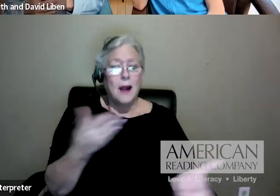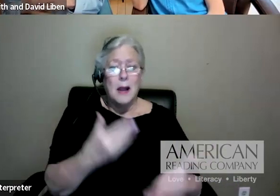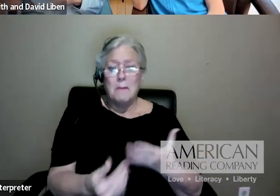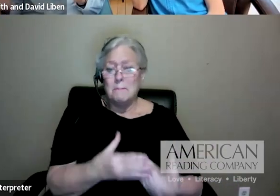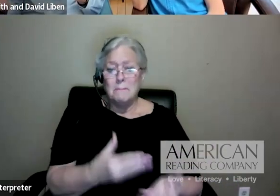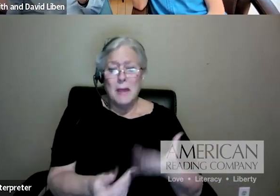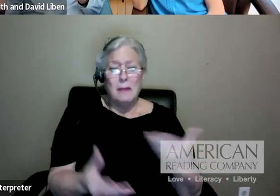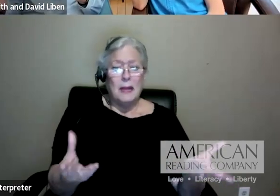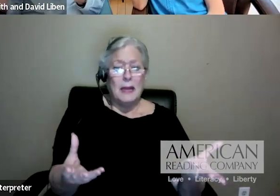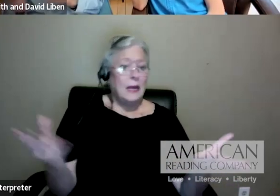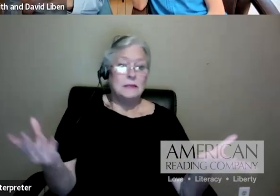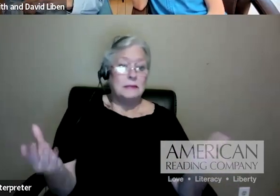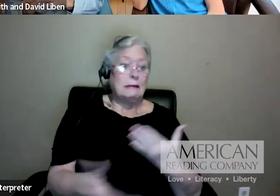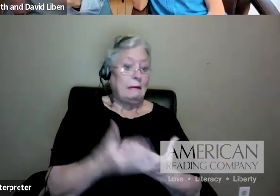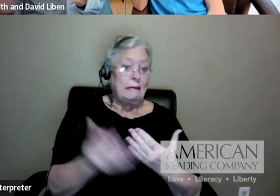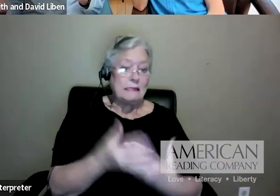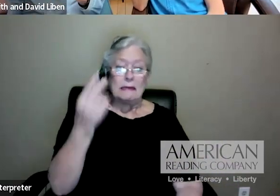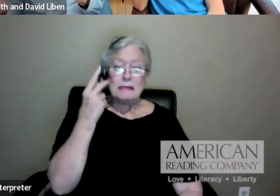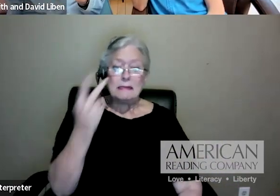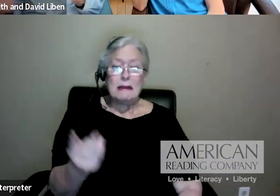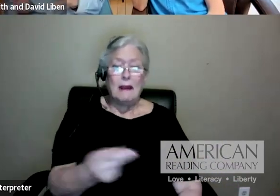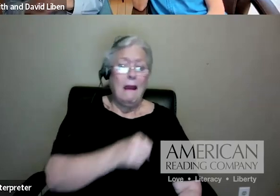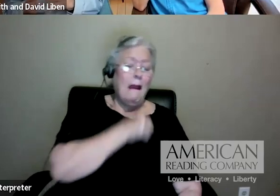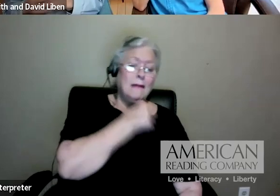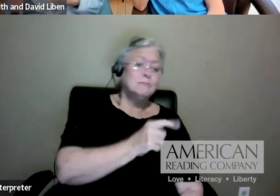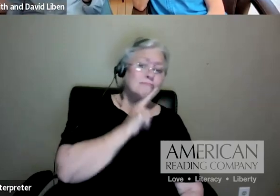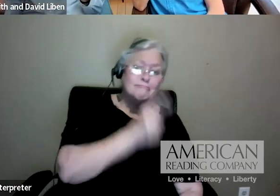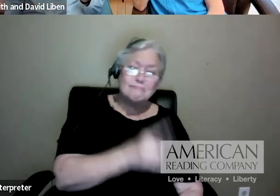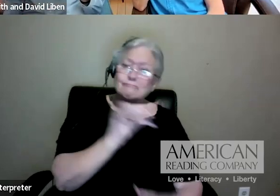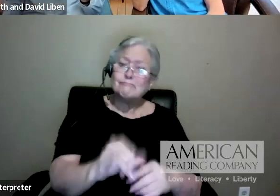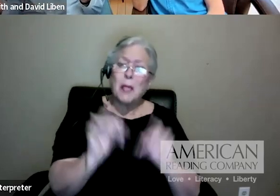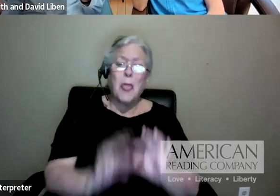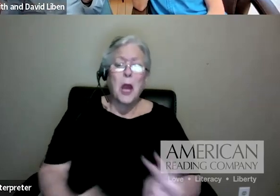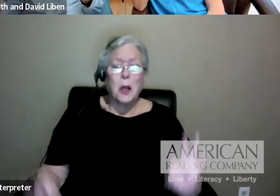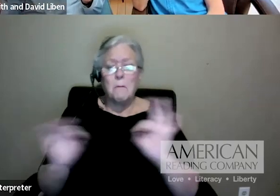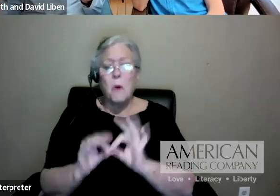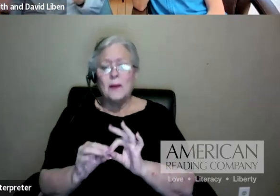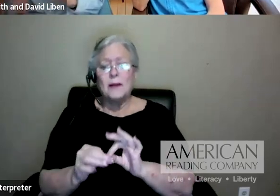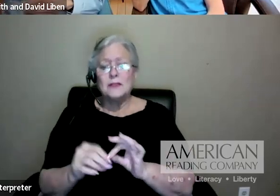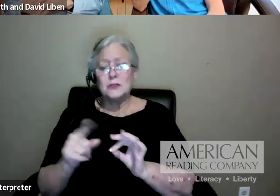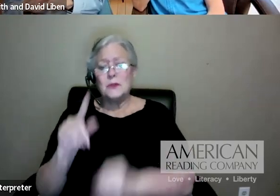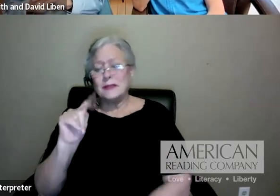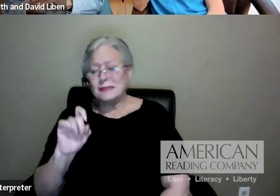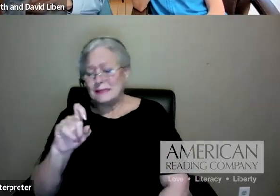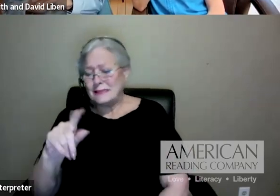And in every way, and not even that important to understanding the text, but we're going to spend the whole week on point of view regardless.